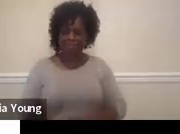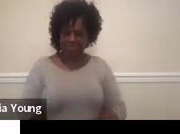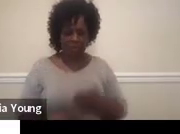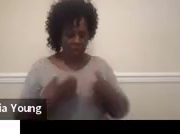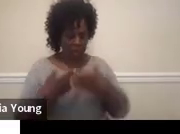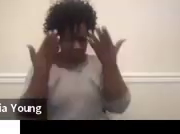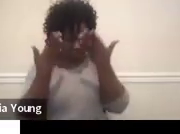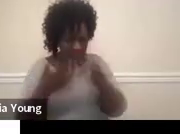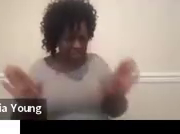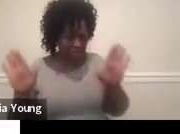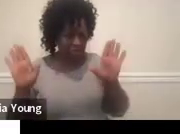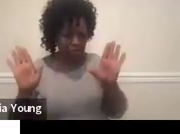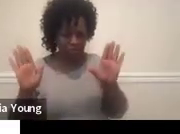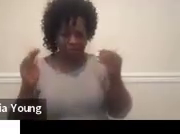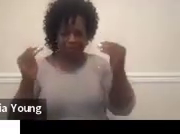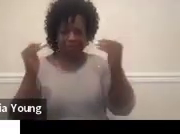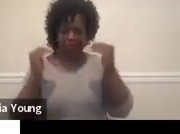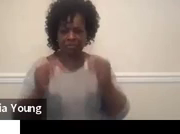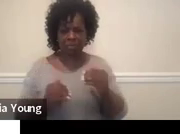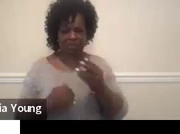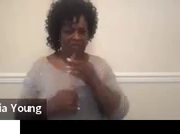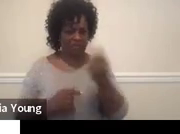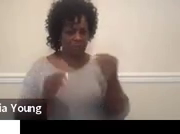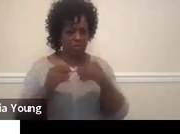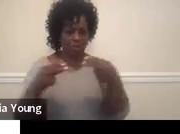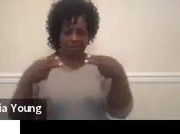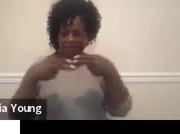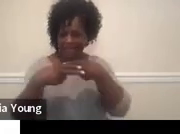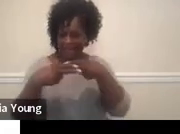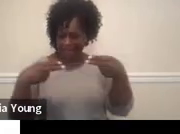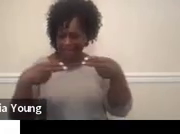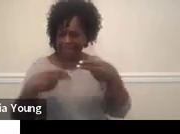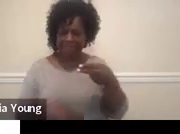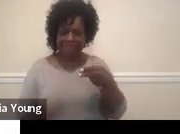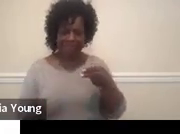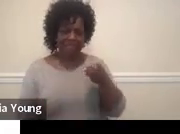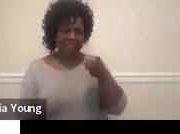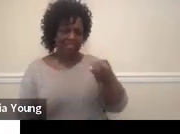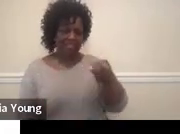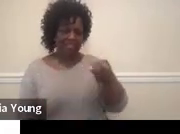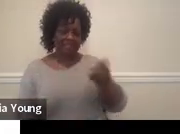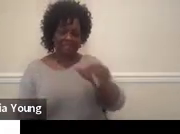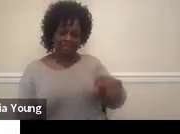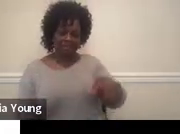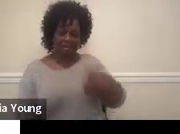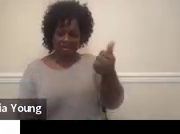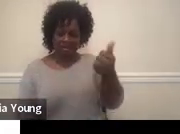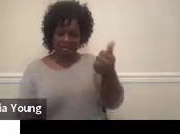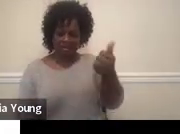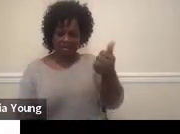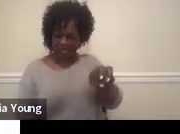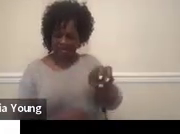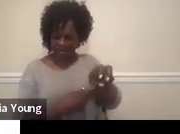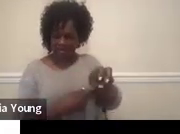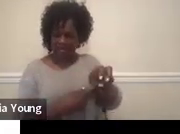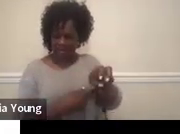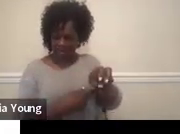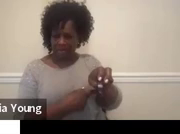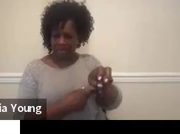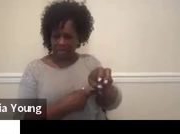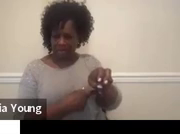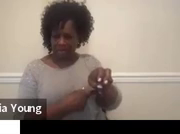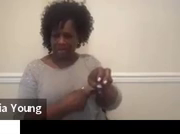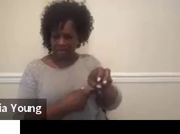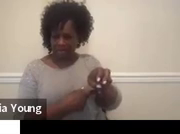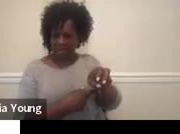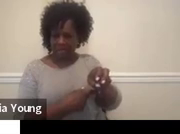done. Got a couple more slides. So this is another transition TA. So this is an intact